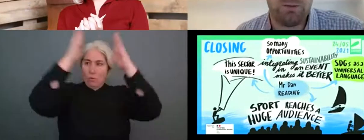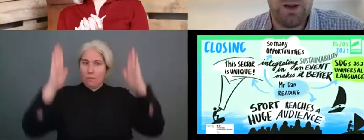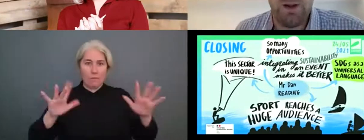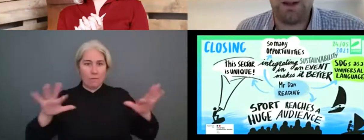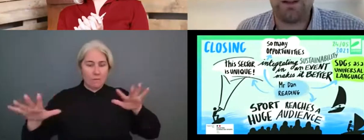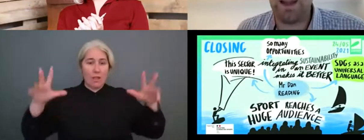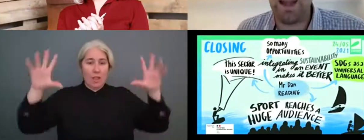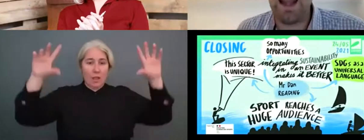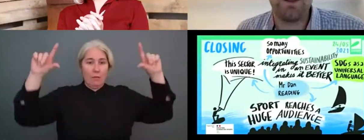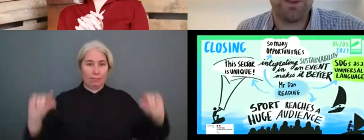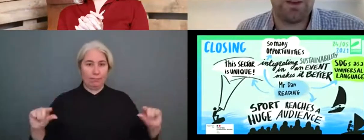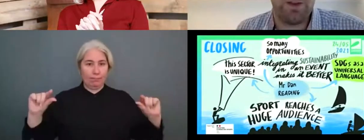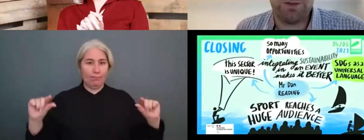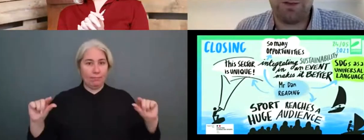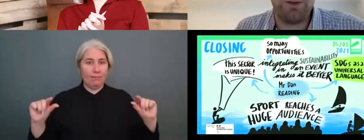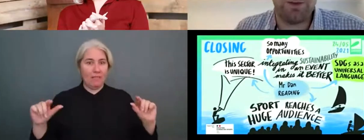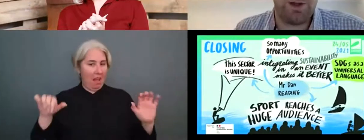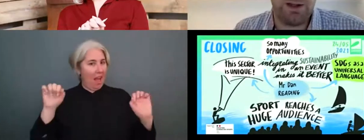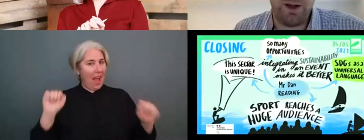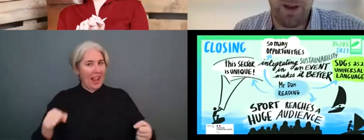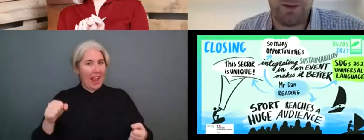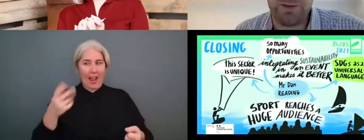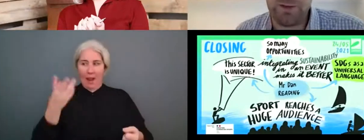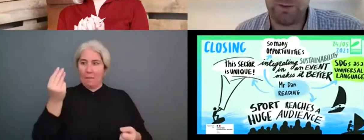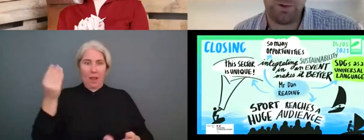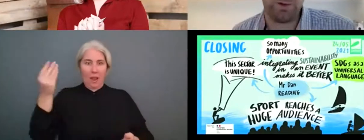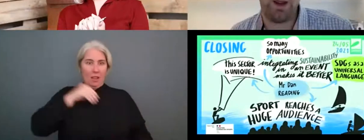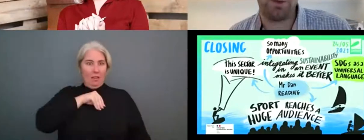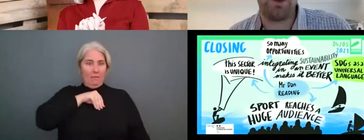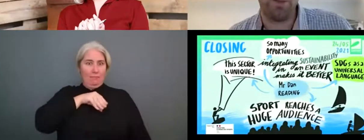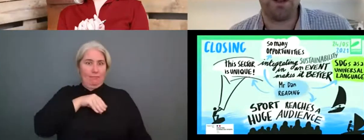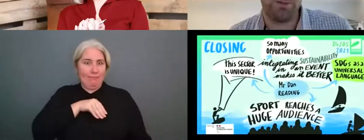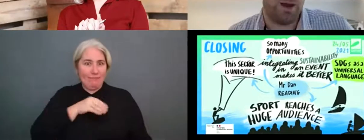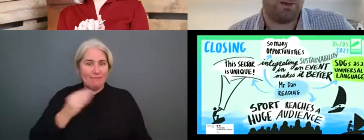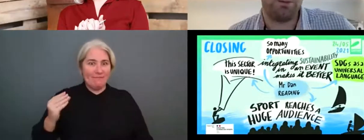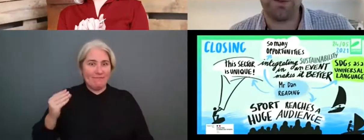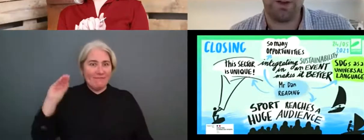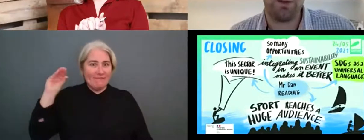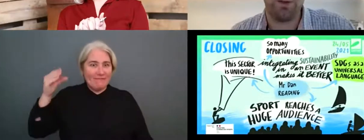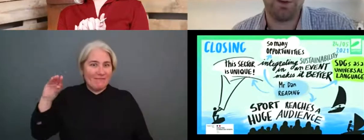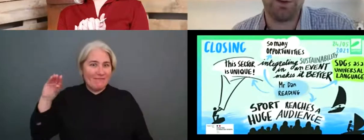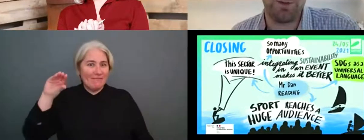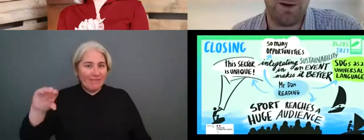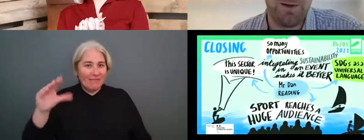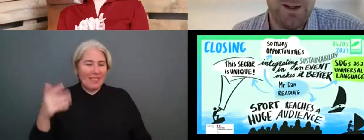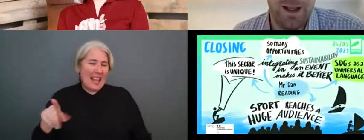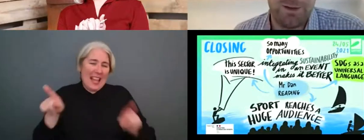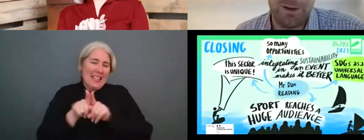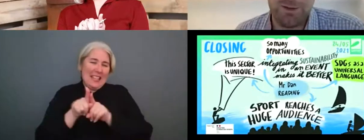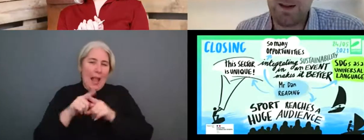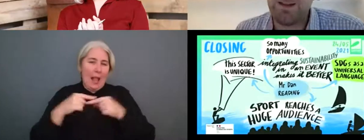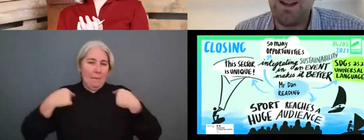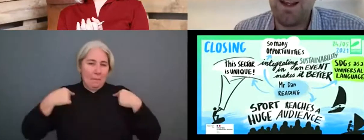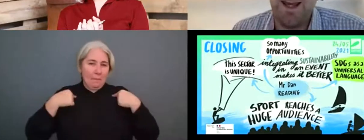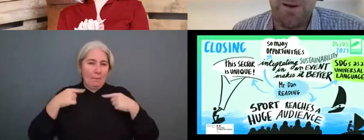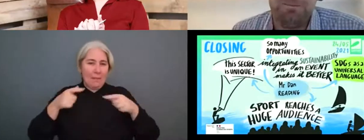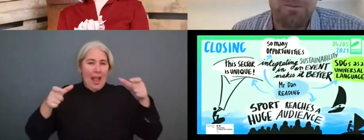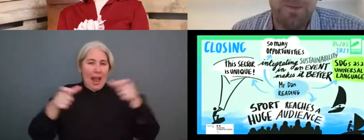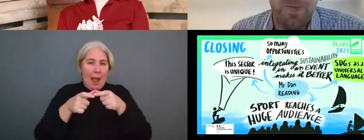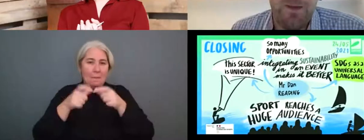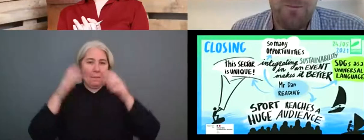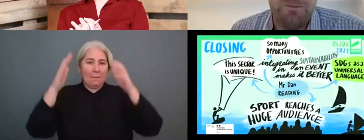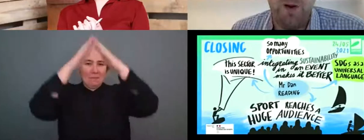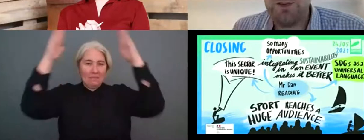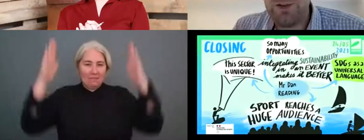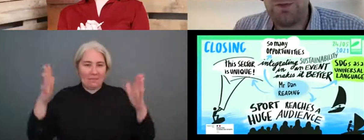we've got, I'd say 80% of it is relevant to any clubhouse. It's just, we also have a few bits about stuff in the water as well, as you expect. Um,